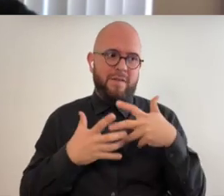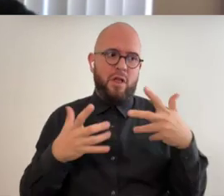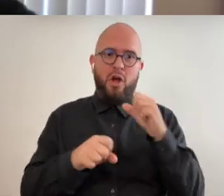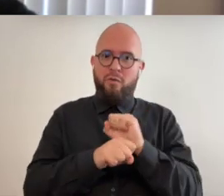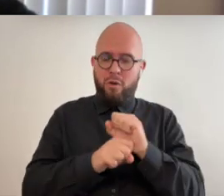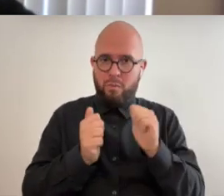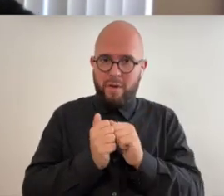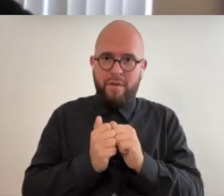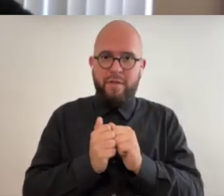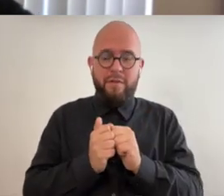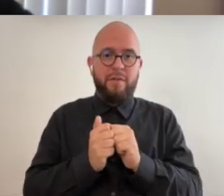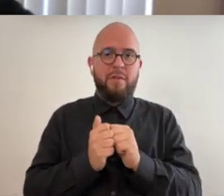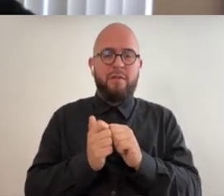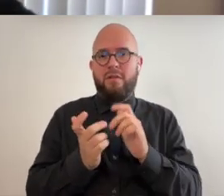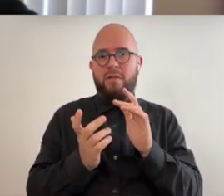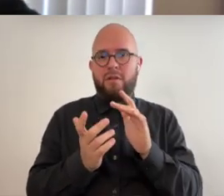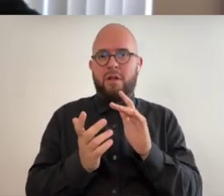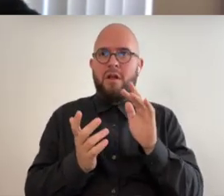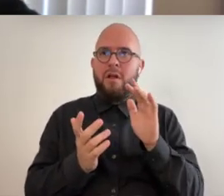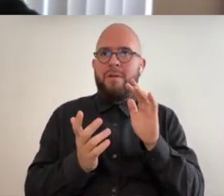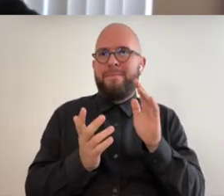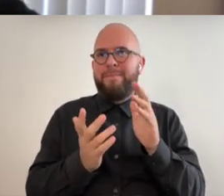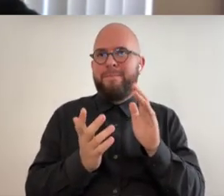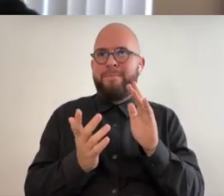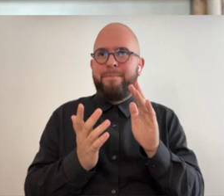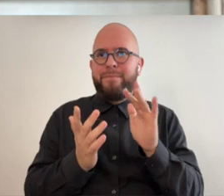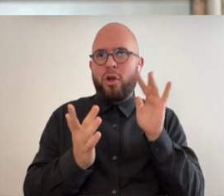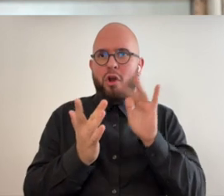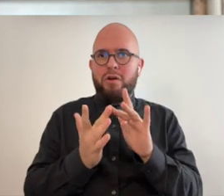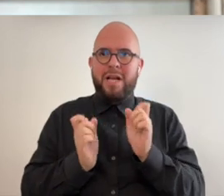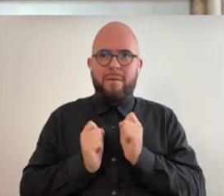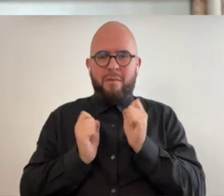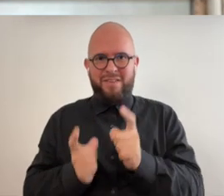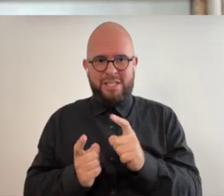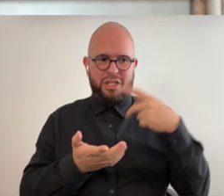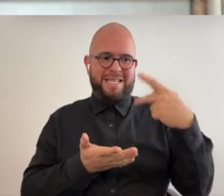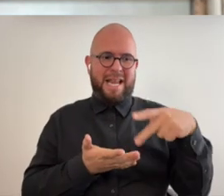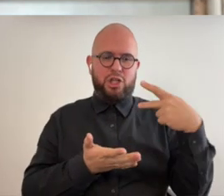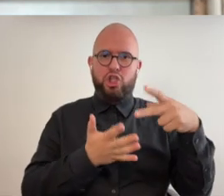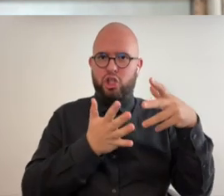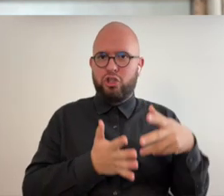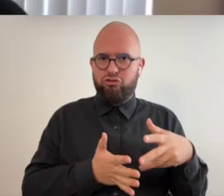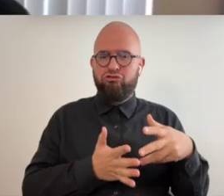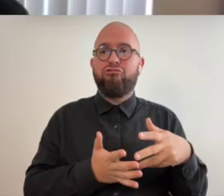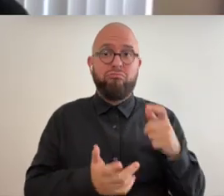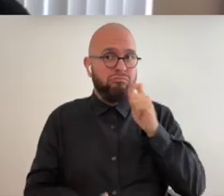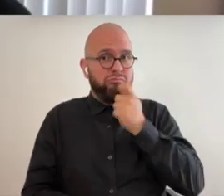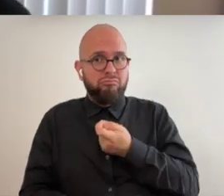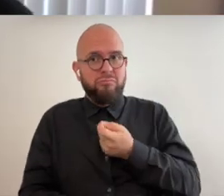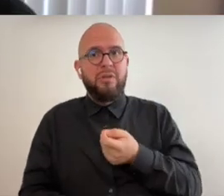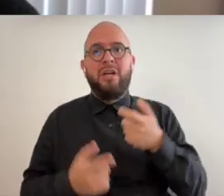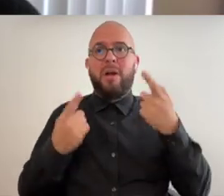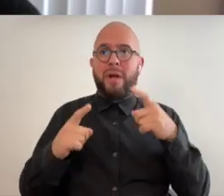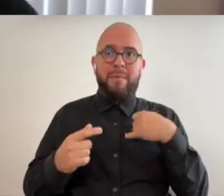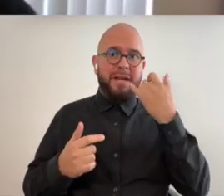with contact improvisation dancers and neat find in doing that and if if i'm playing